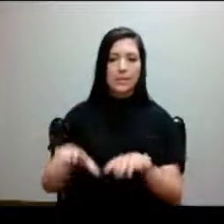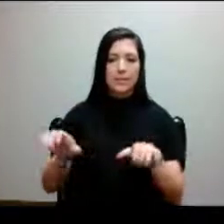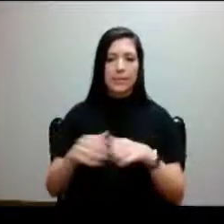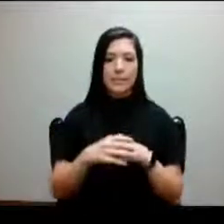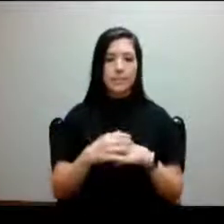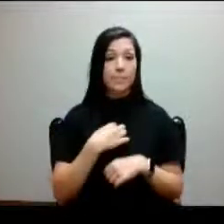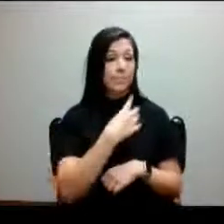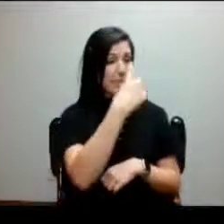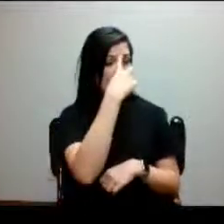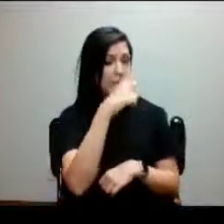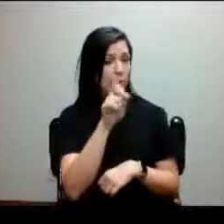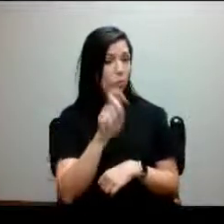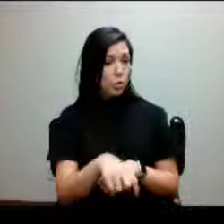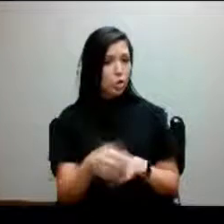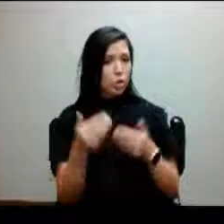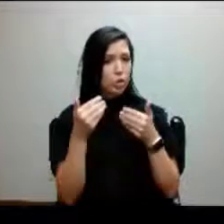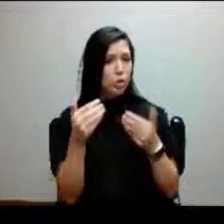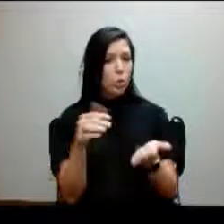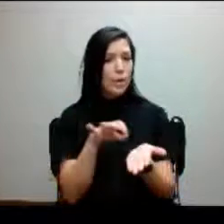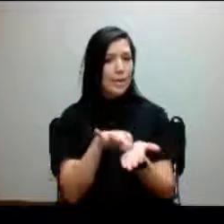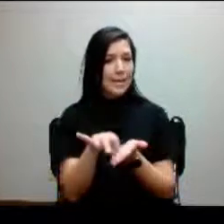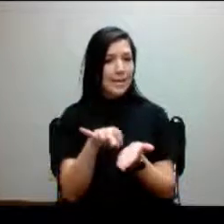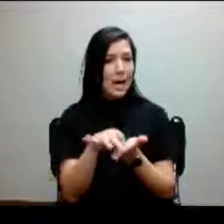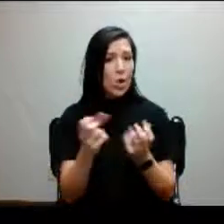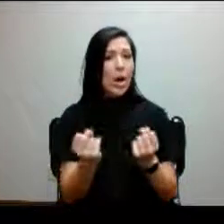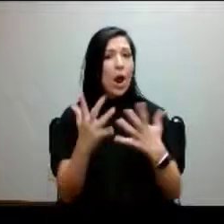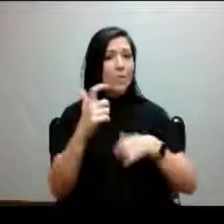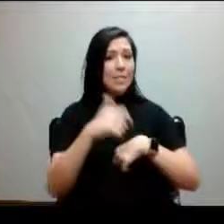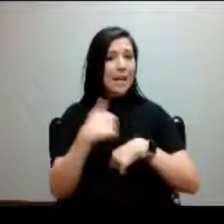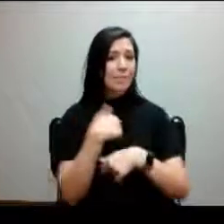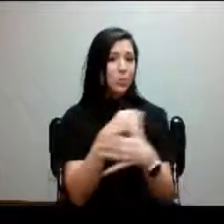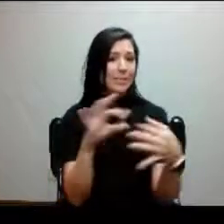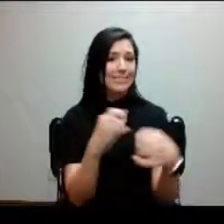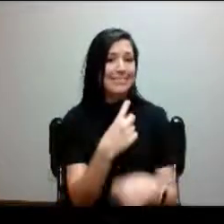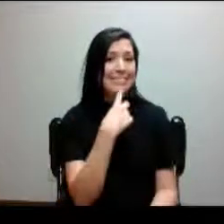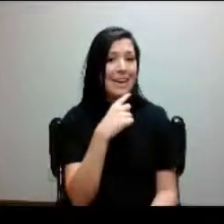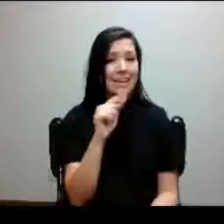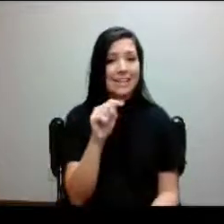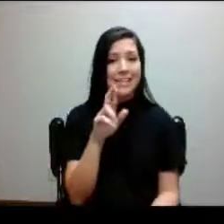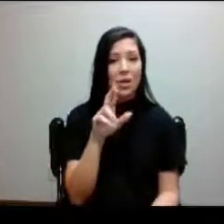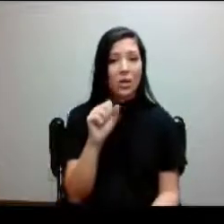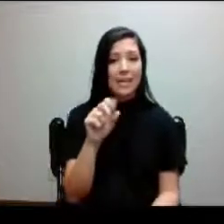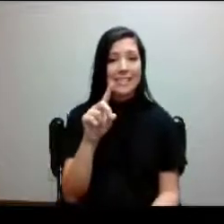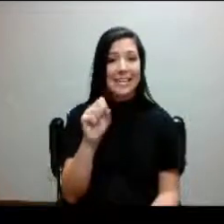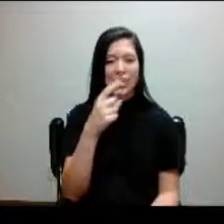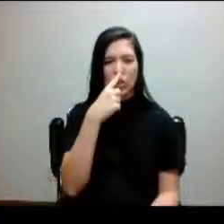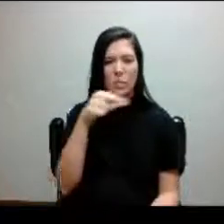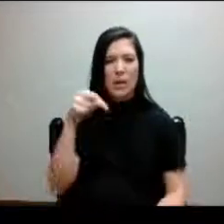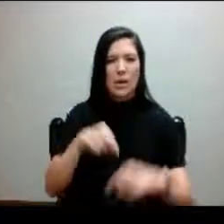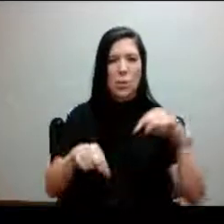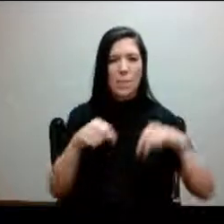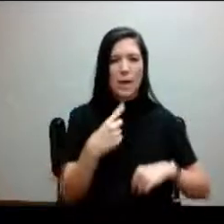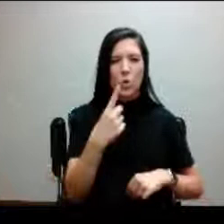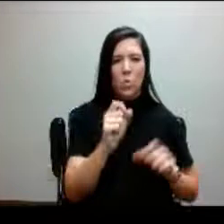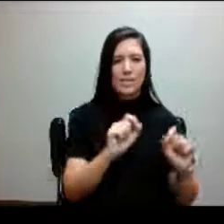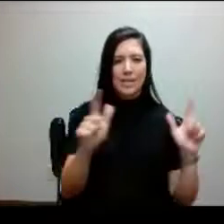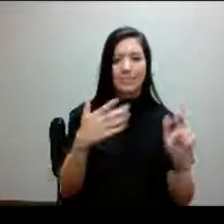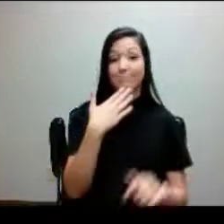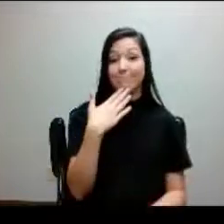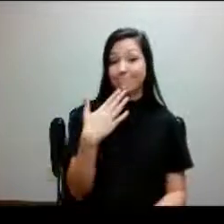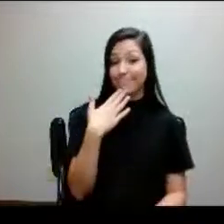think we should take account of how many times we mentioned TRSDS. If you could go back one slide for me, please. Thank you.